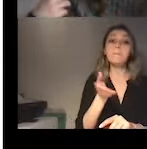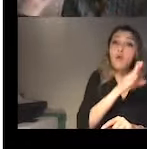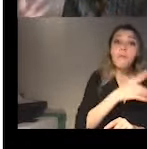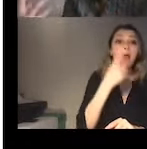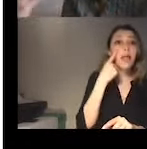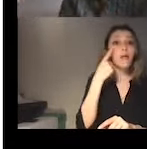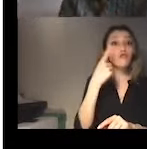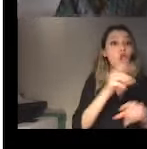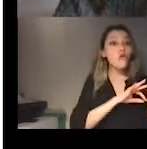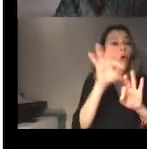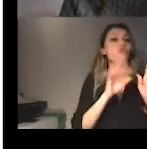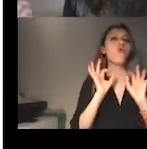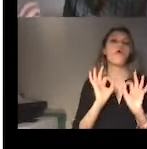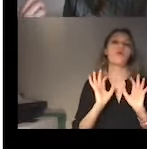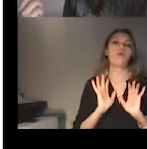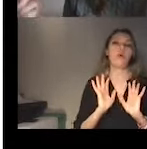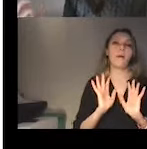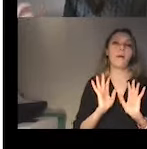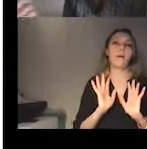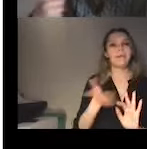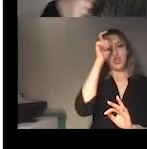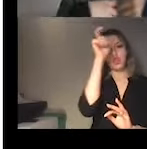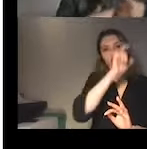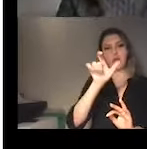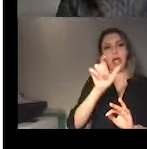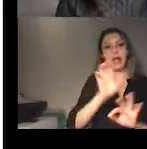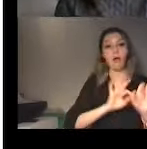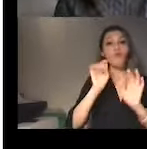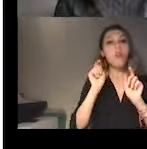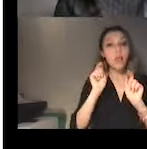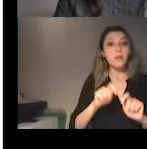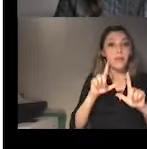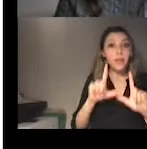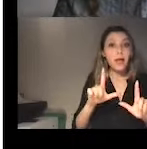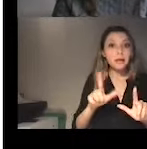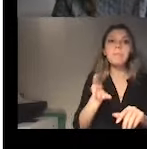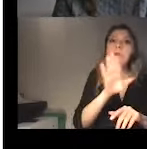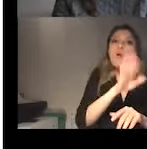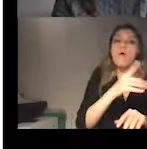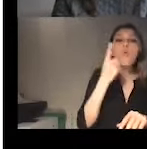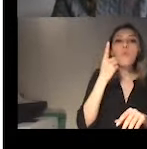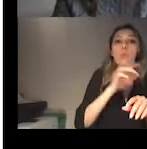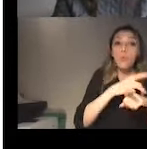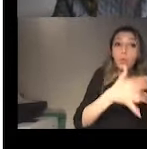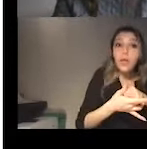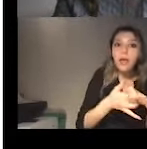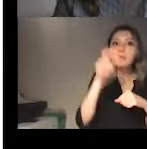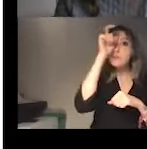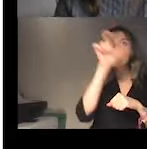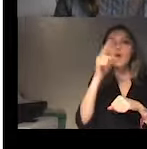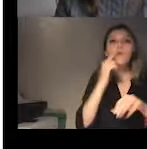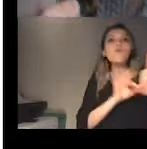been reviewed by other countries by other states, that we will technically call recommending states,